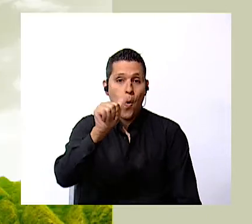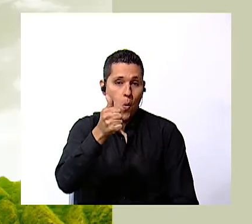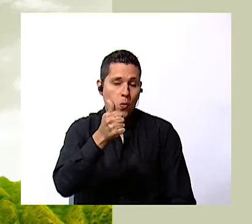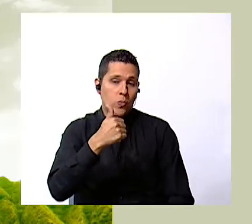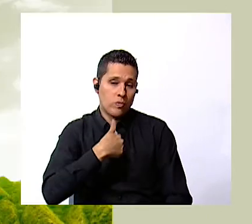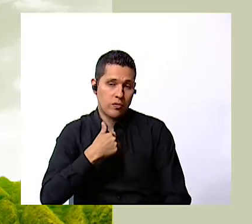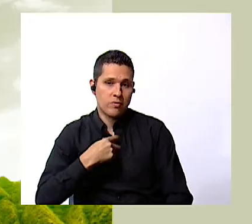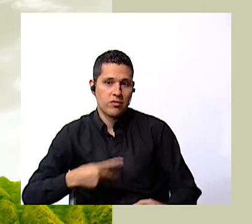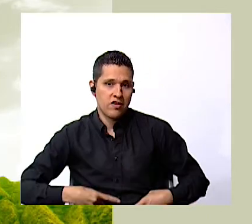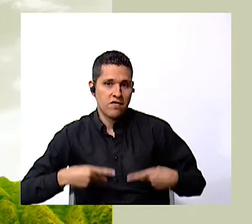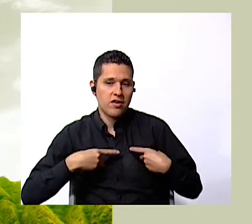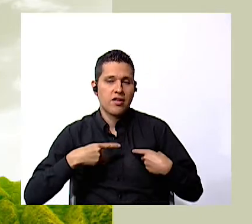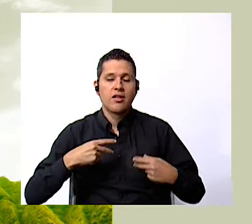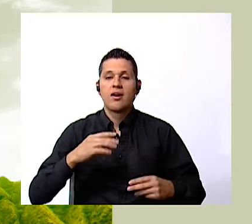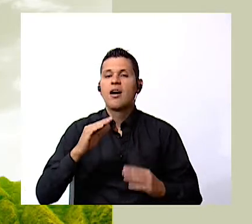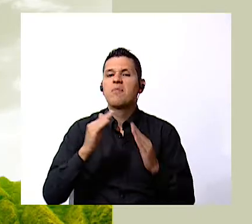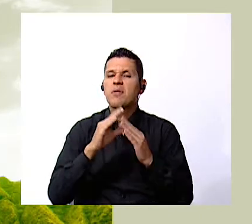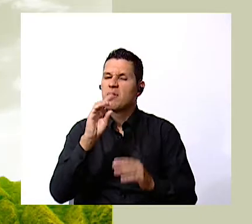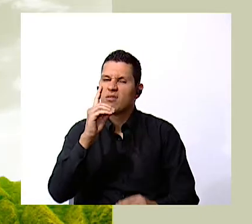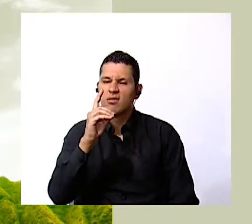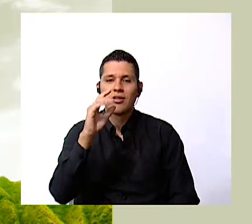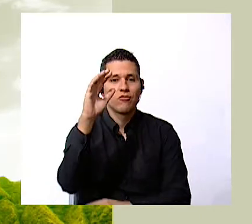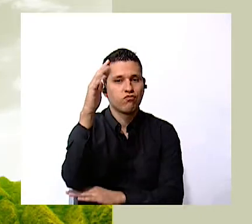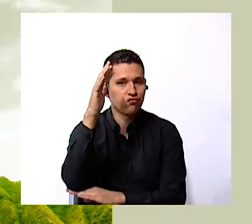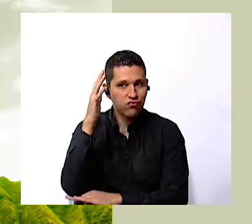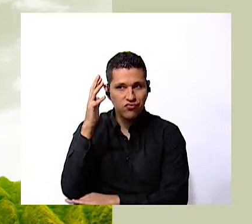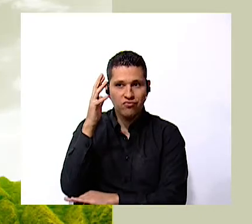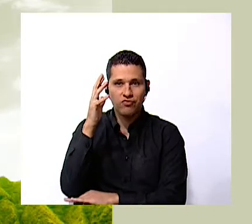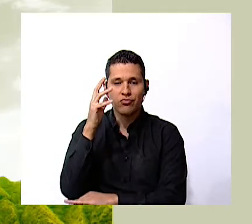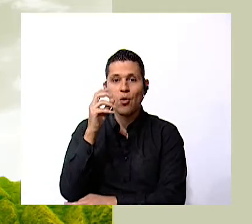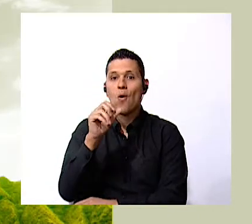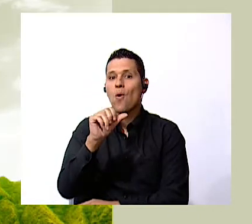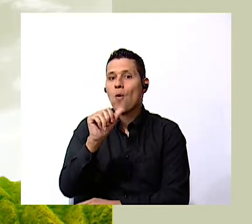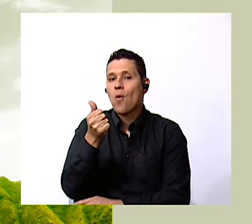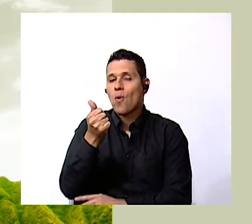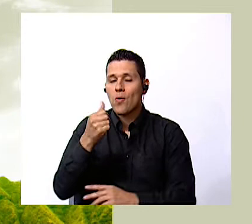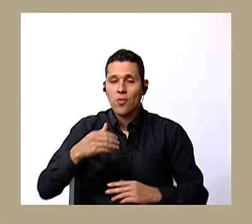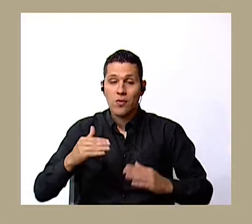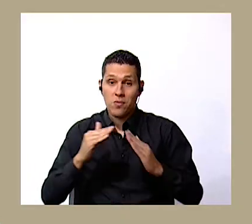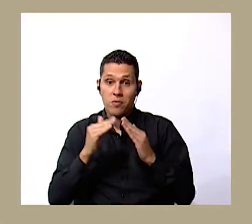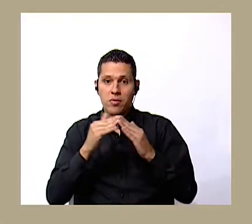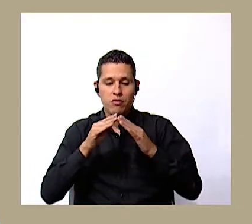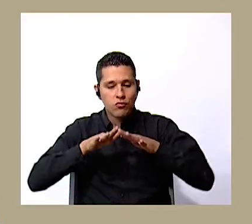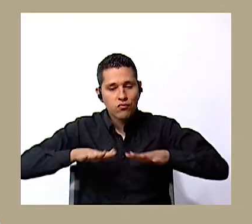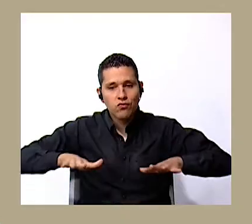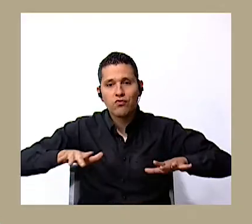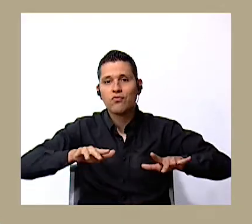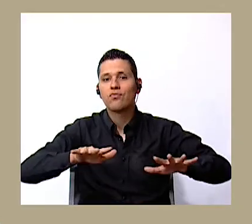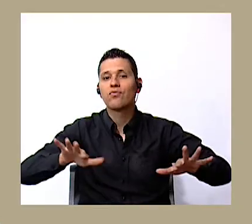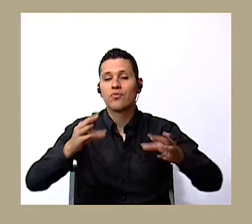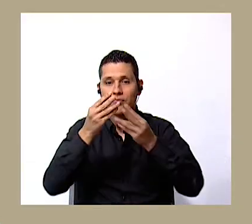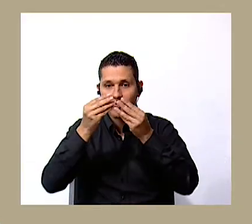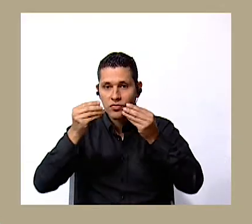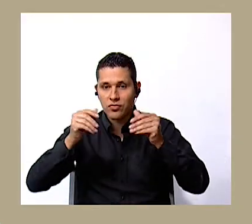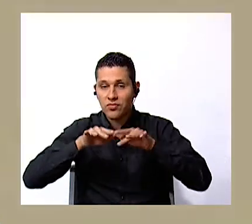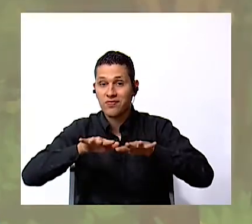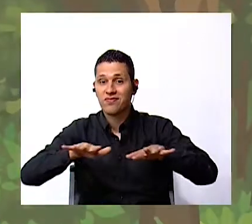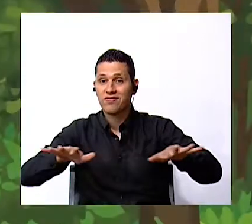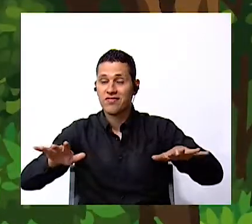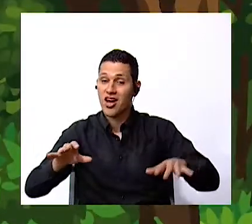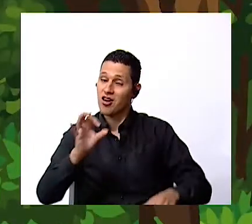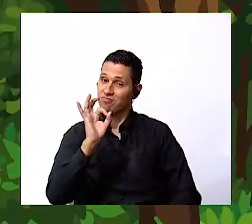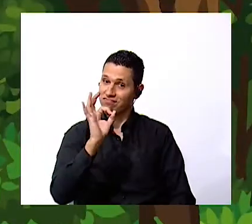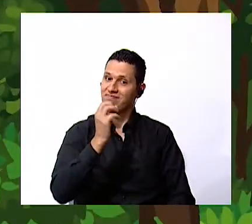some living things live on land and great job